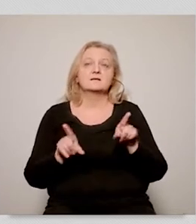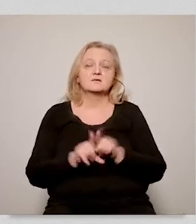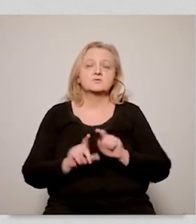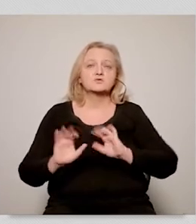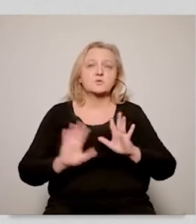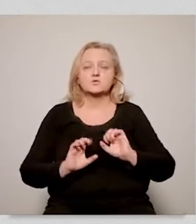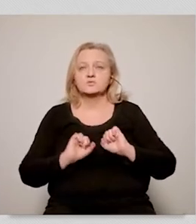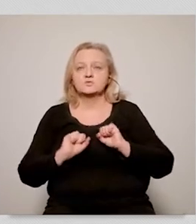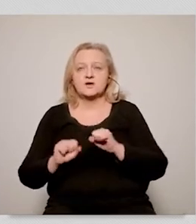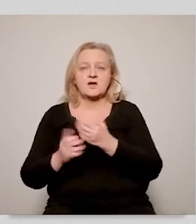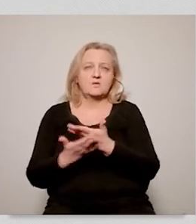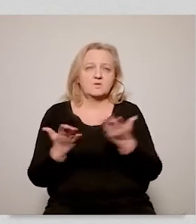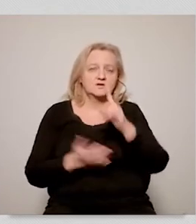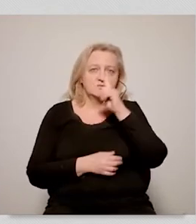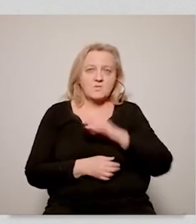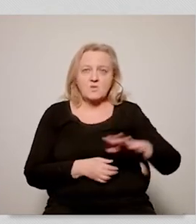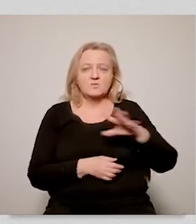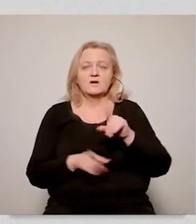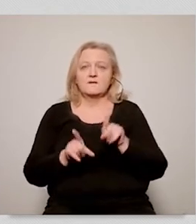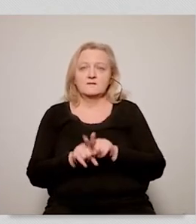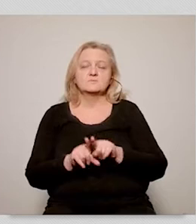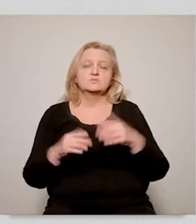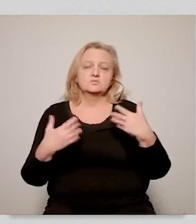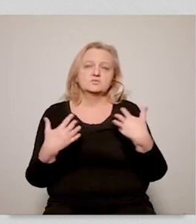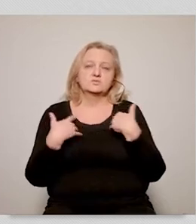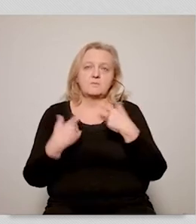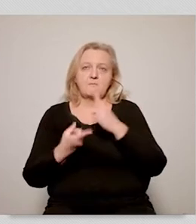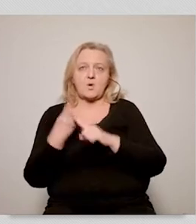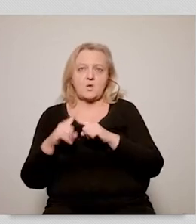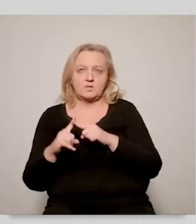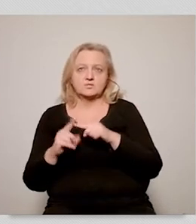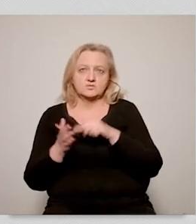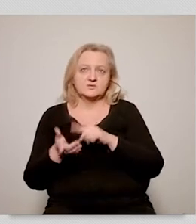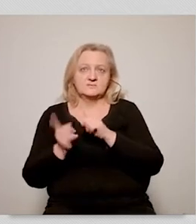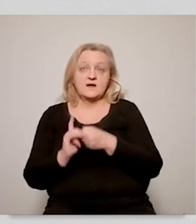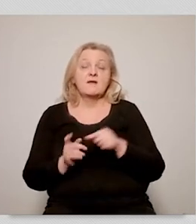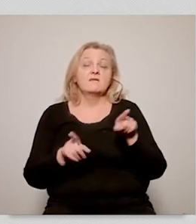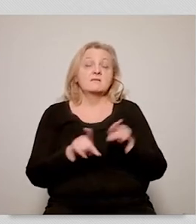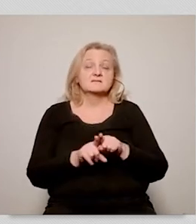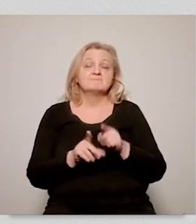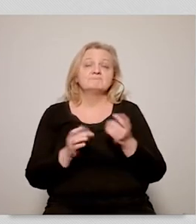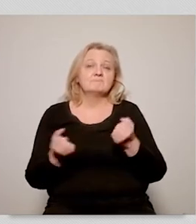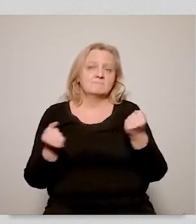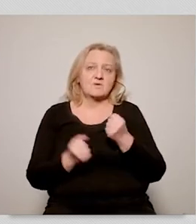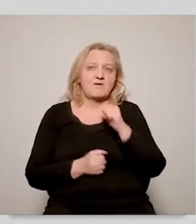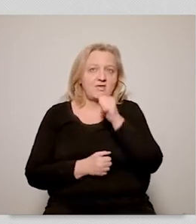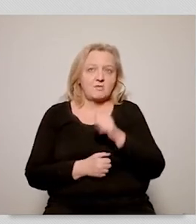as such and the functioning of our societies and our political life.